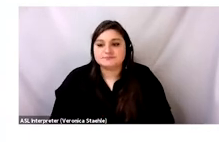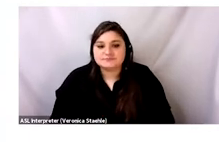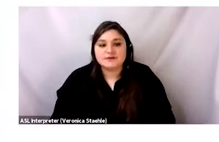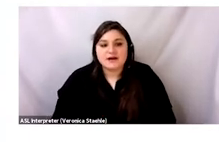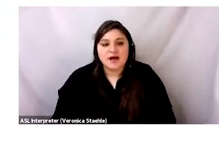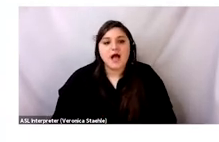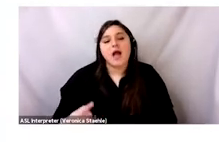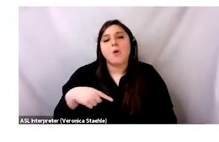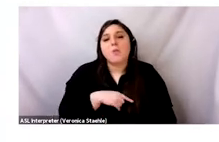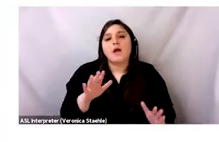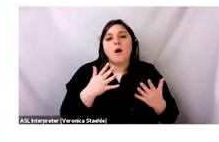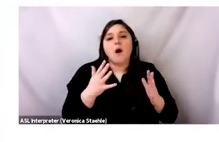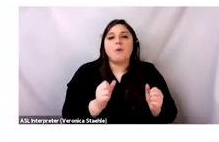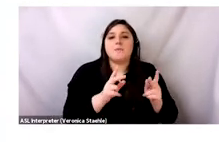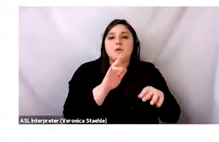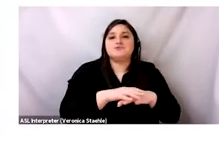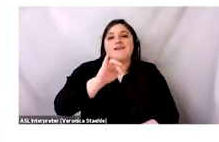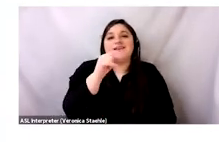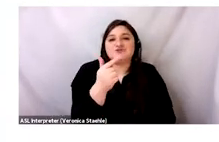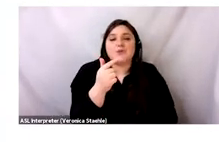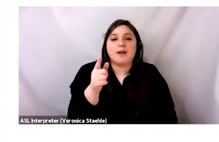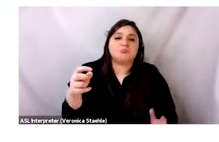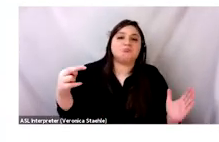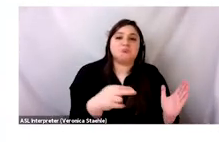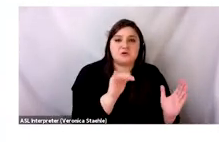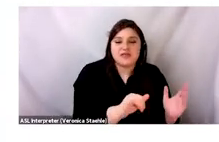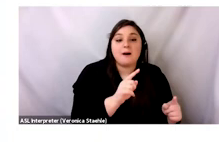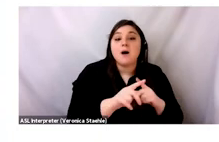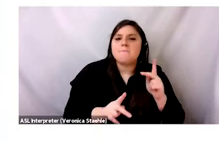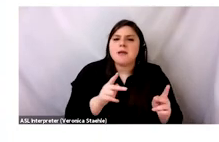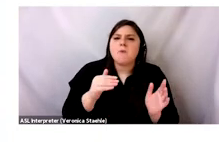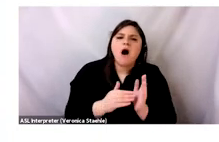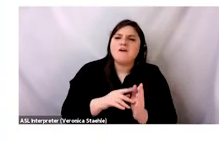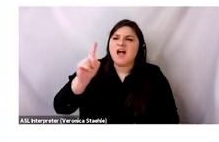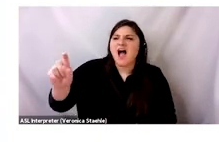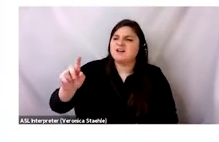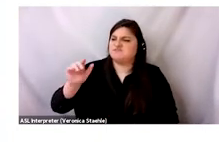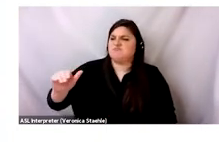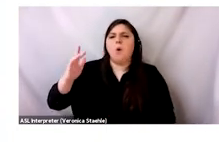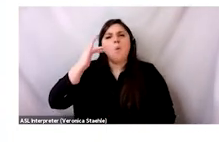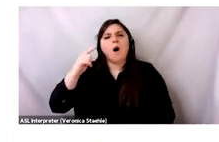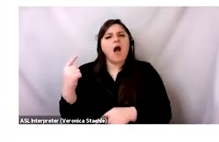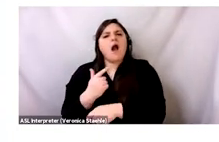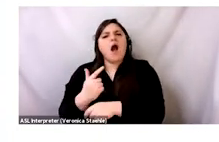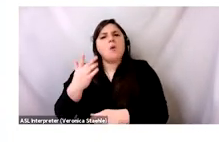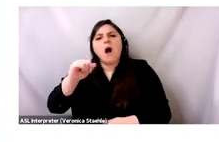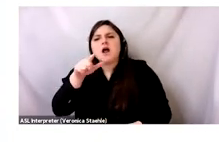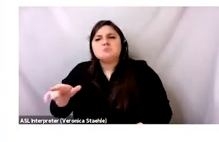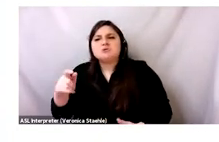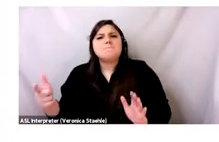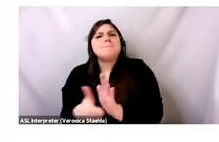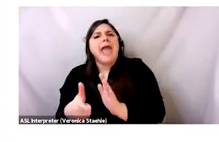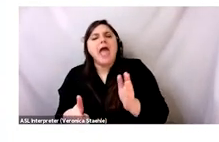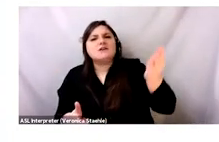just did a long sort of like explainer post on our Instagram that you should definitely check out about this. But basically, people always ask us why Ghana